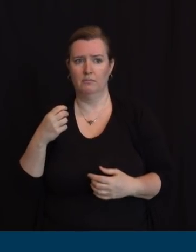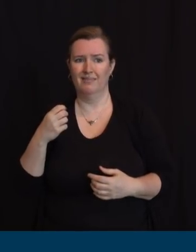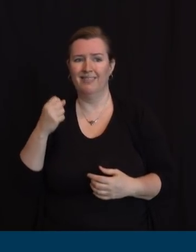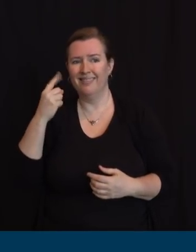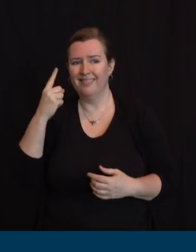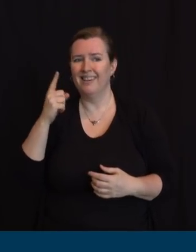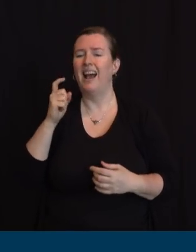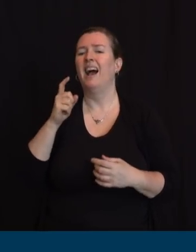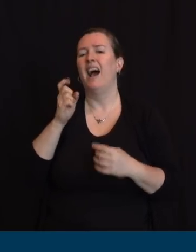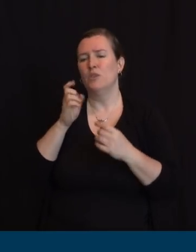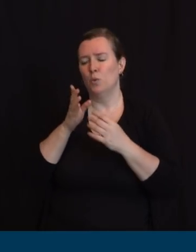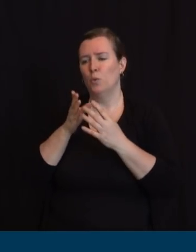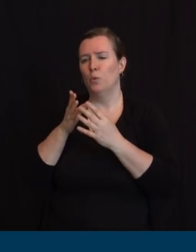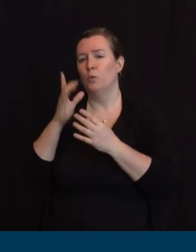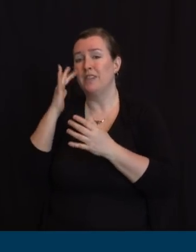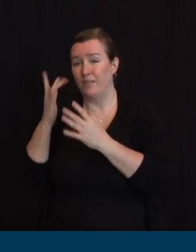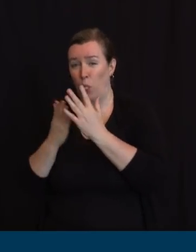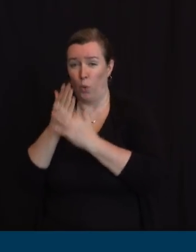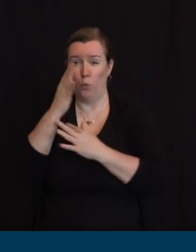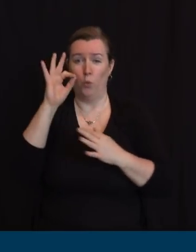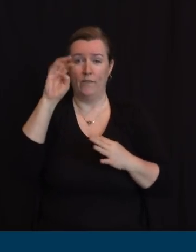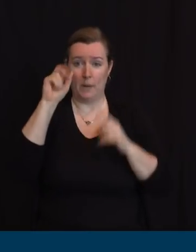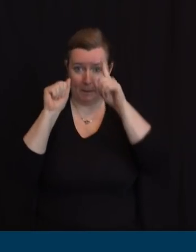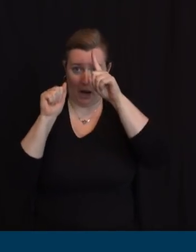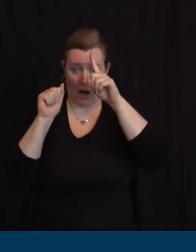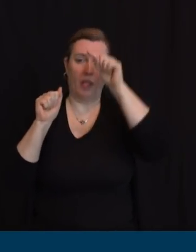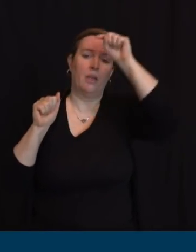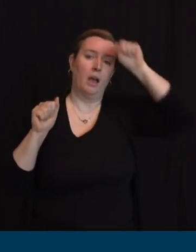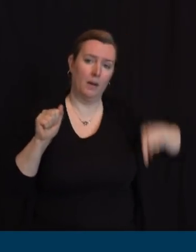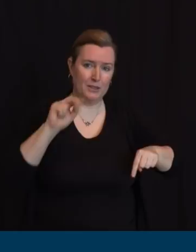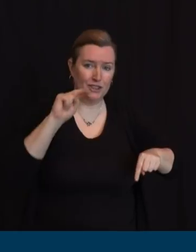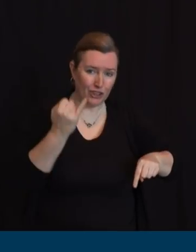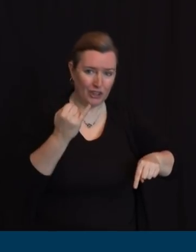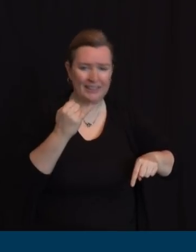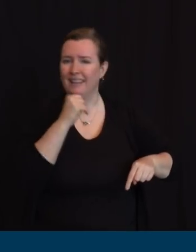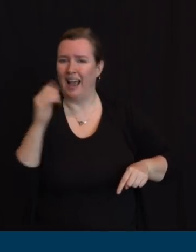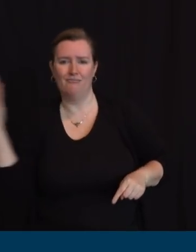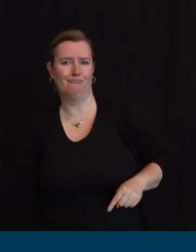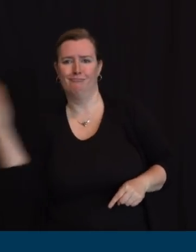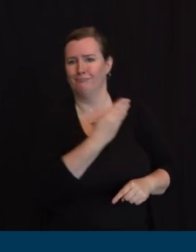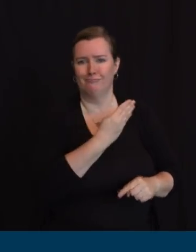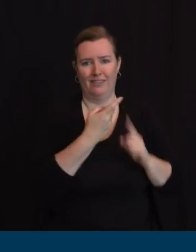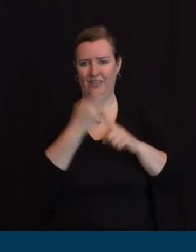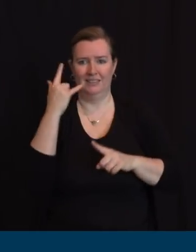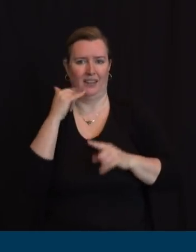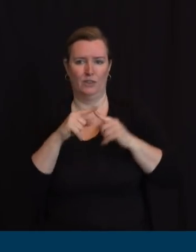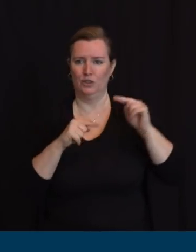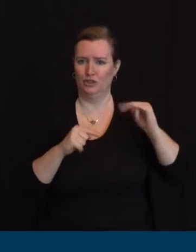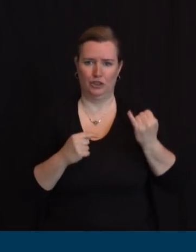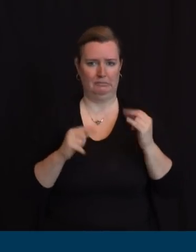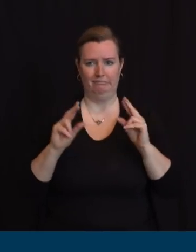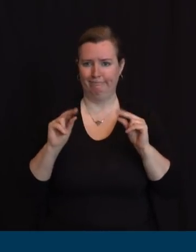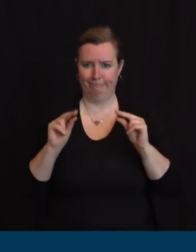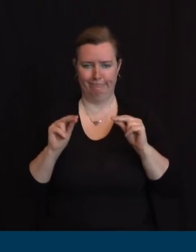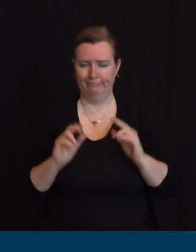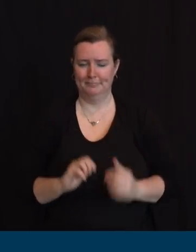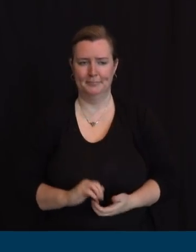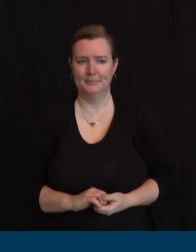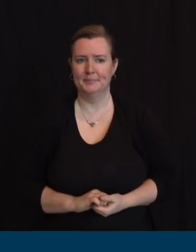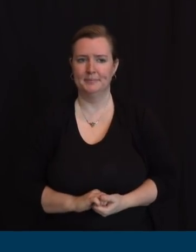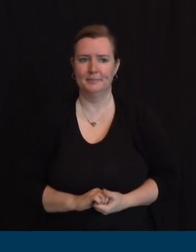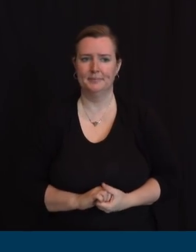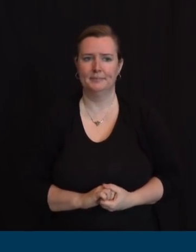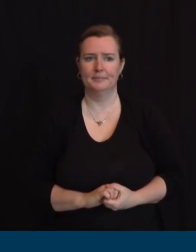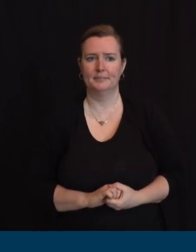holds for them as well so there's nothing new on that as we sit here today. I know that we have at least another